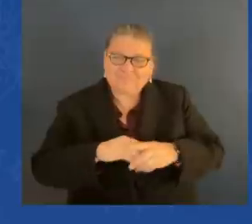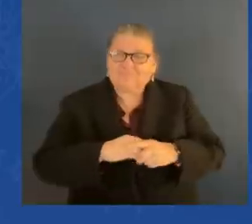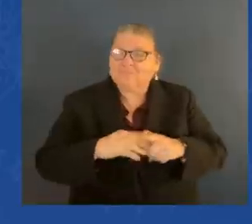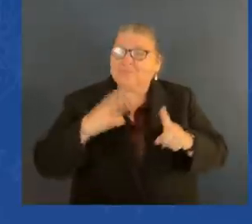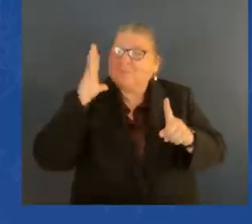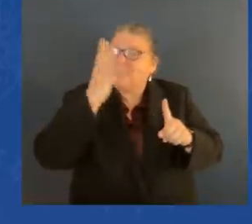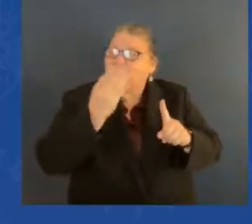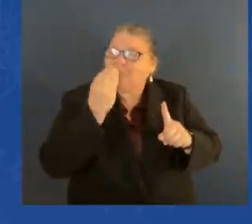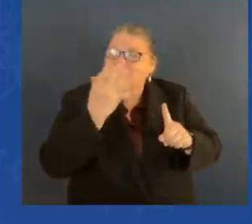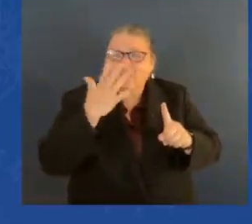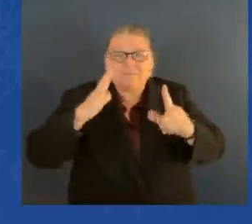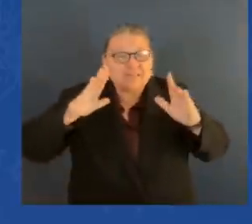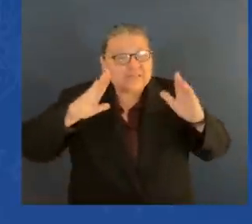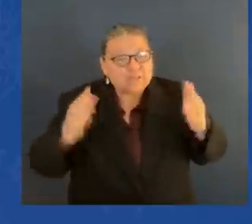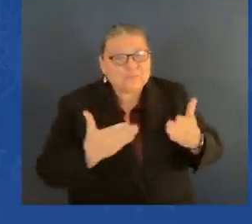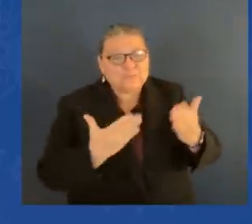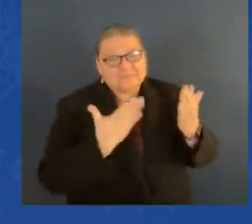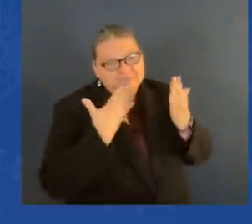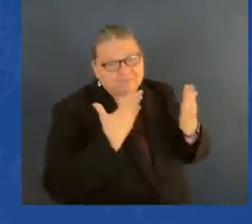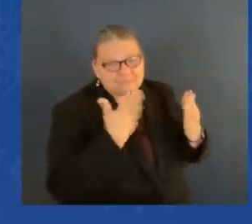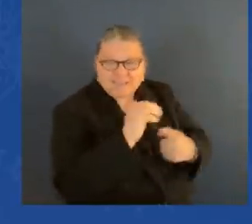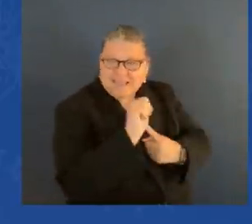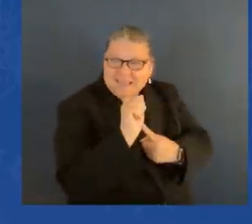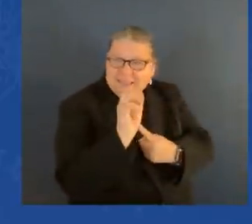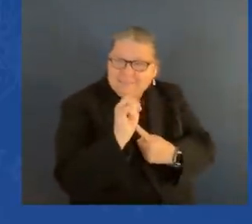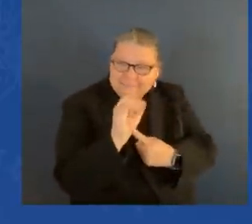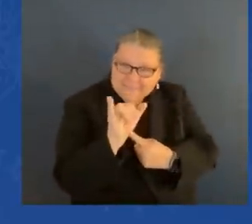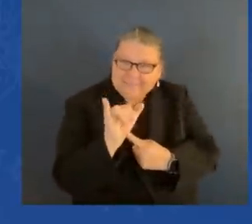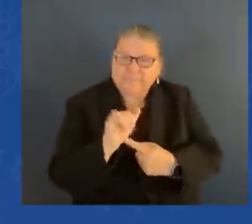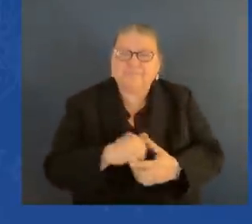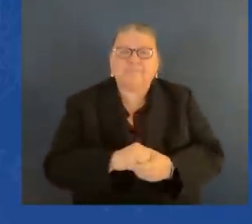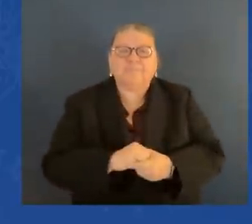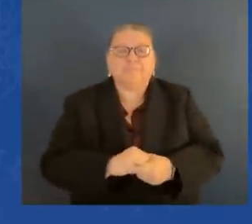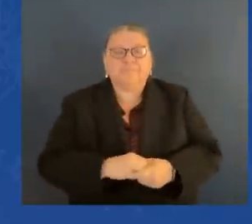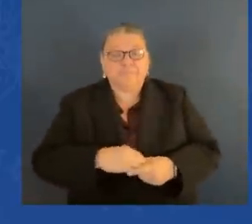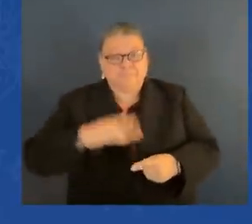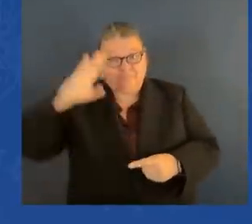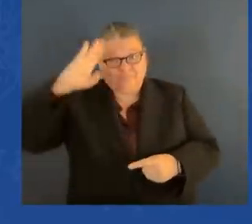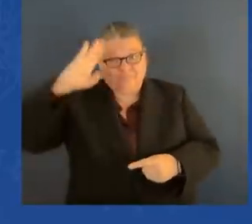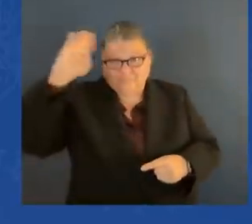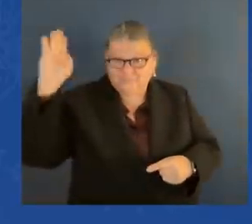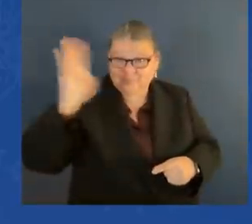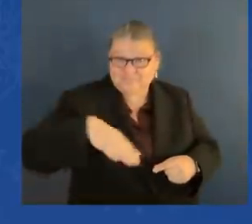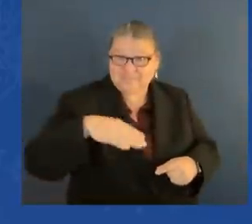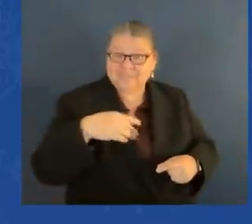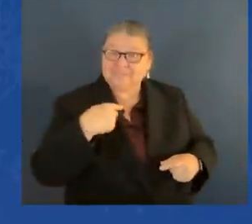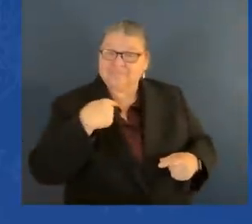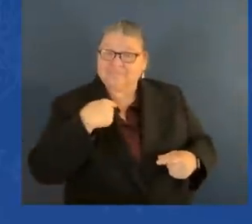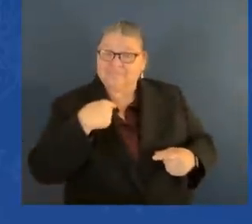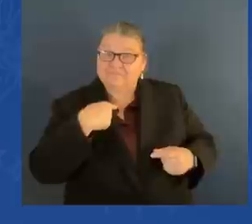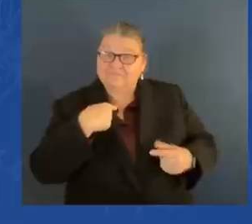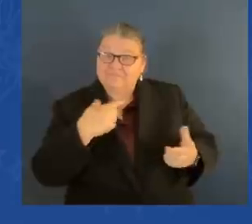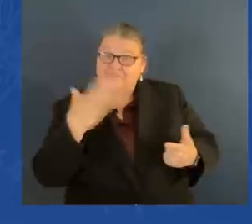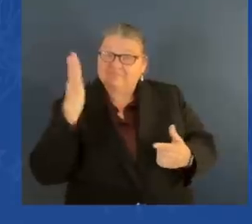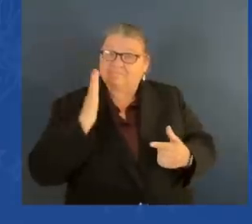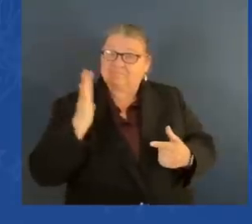You know, I got a chance to talk with the family a little bit earlier and